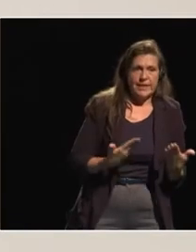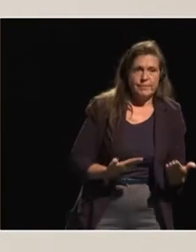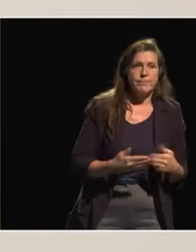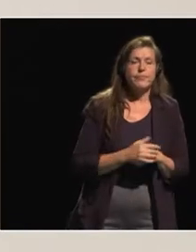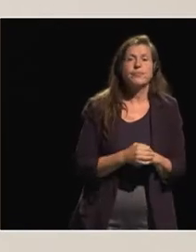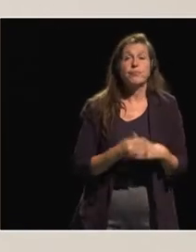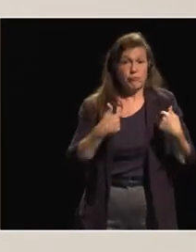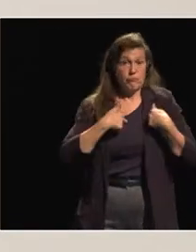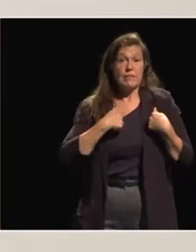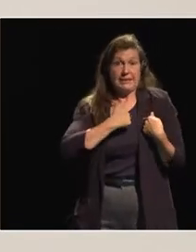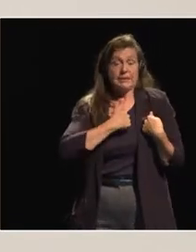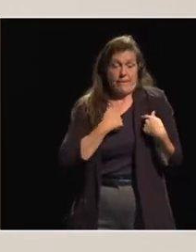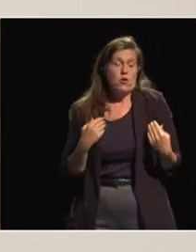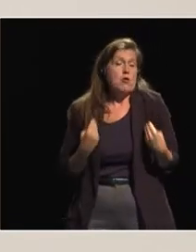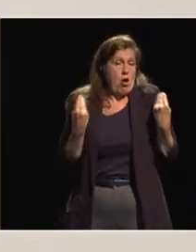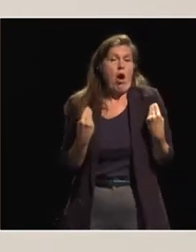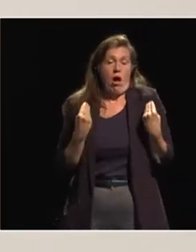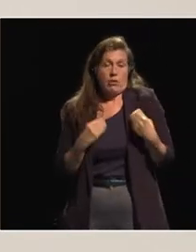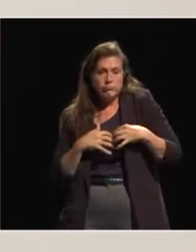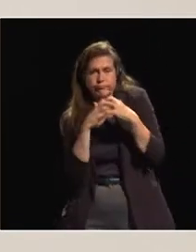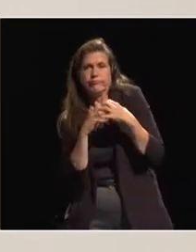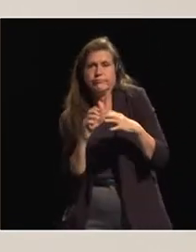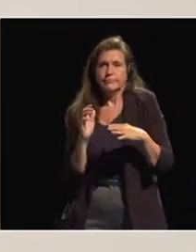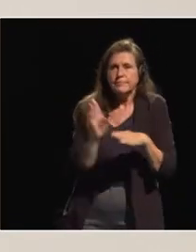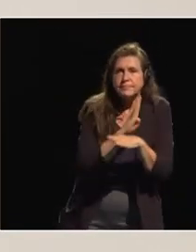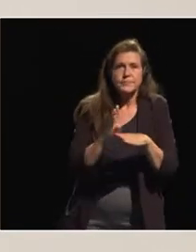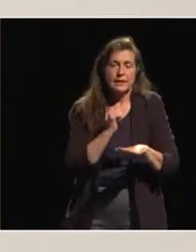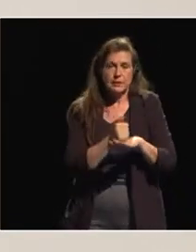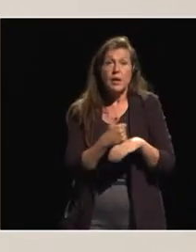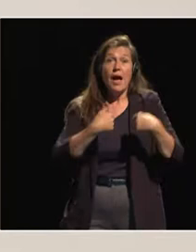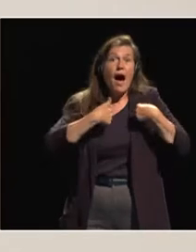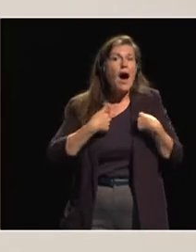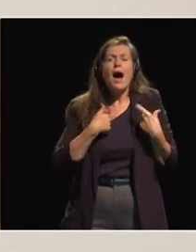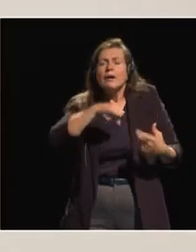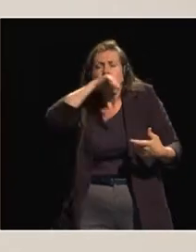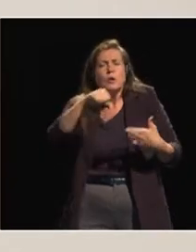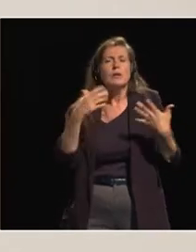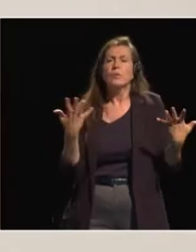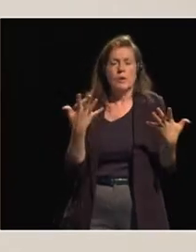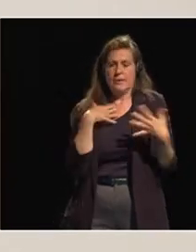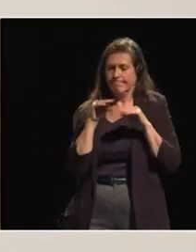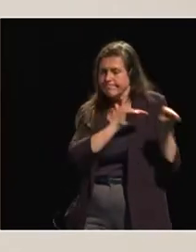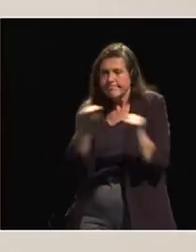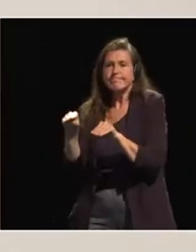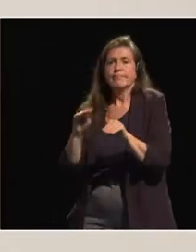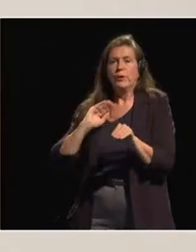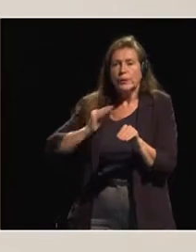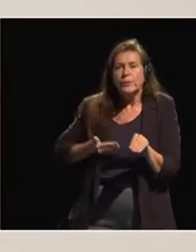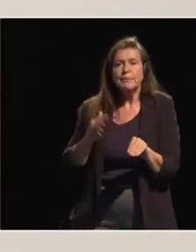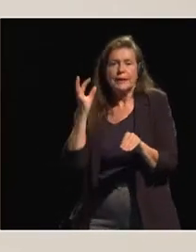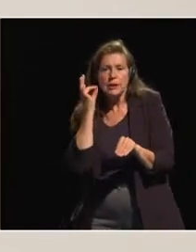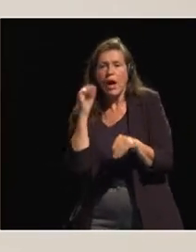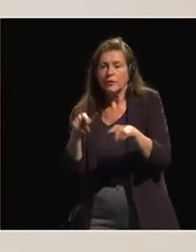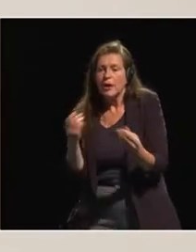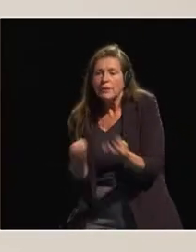social entrepreneur who is much interested in training women, rural women and girls, in the production of